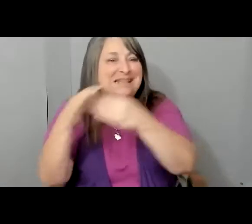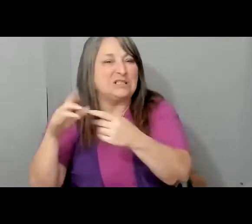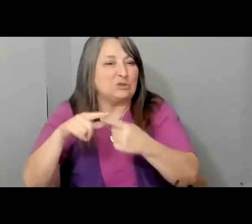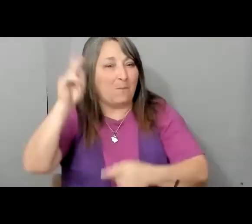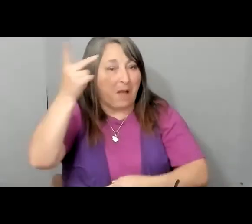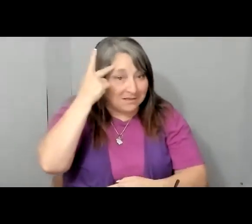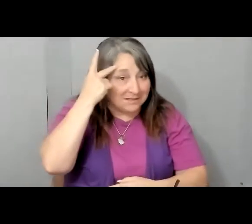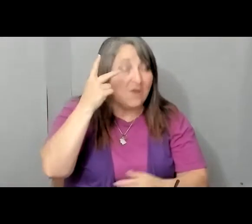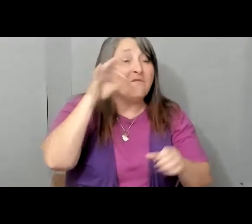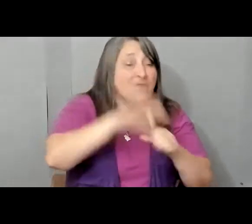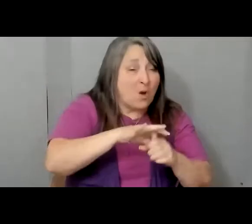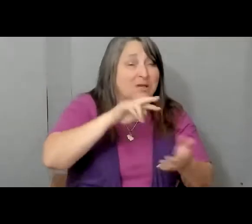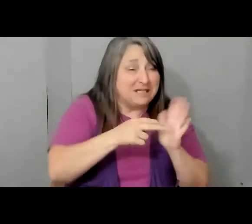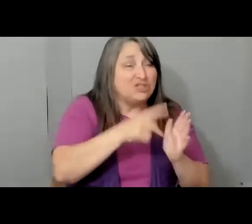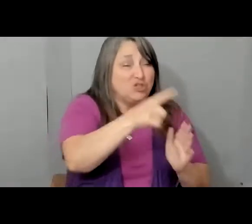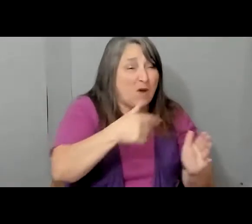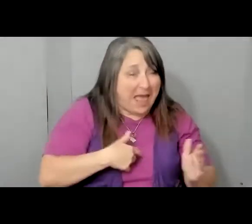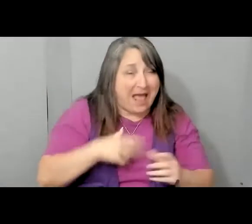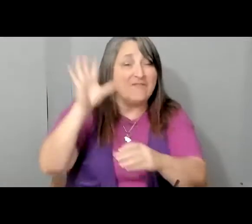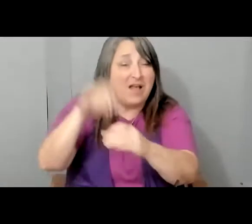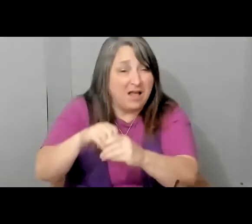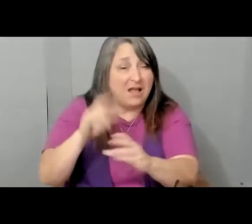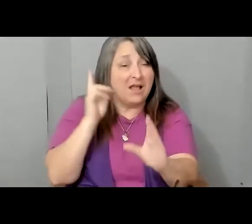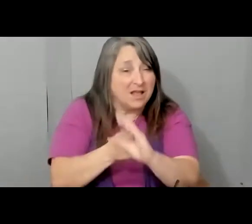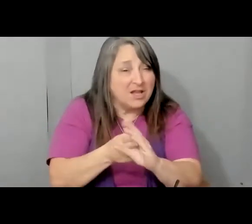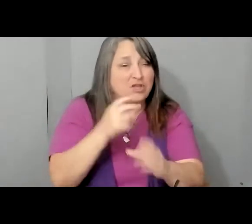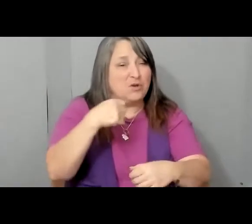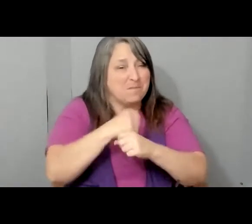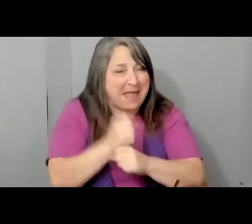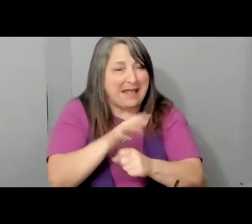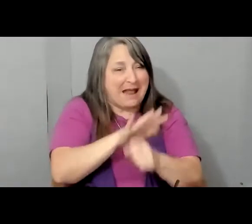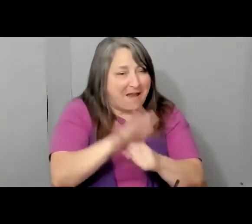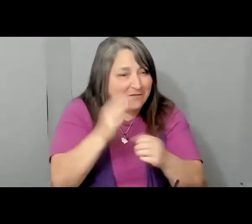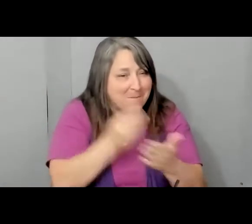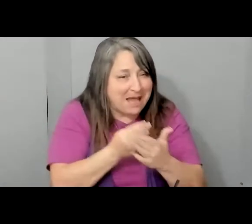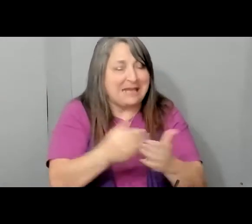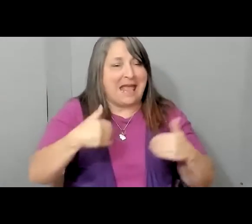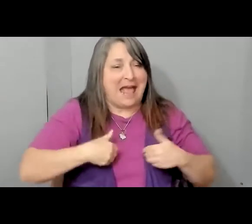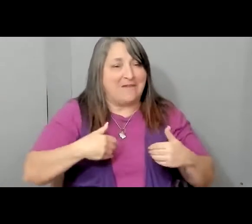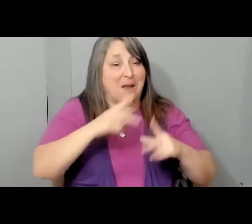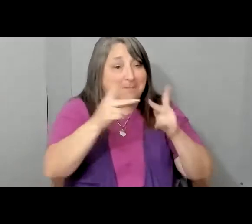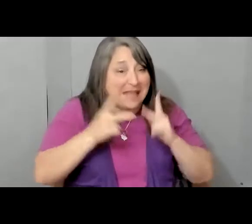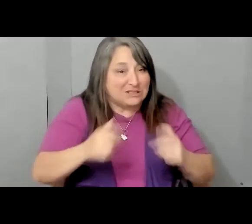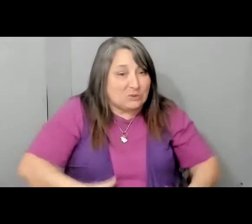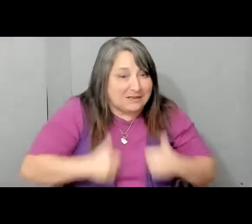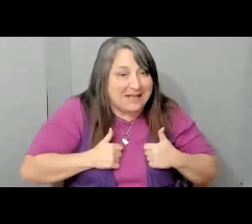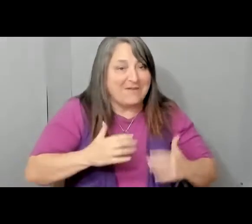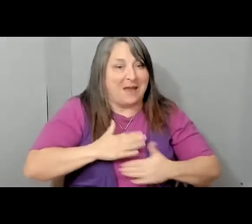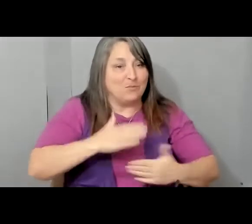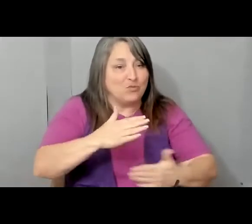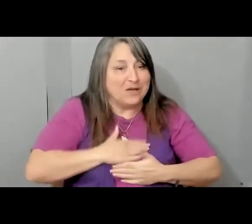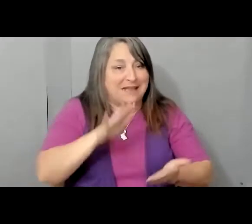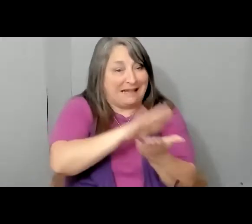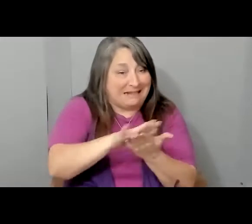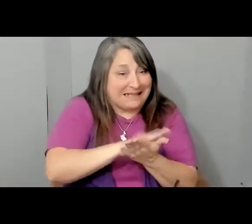a voice, that voting means making a fair living, having a roof over your head, and breathing clean air. This is